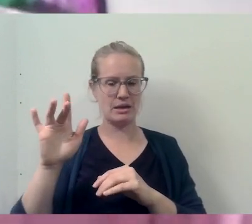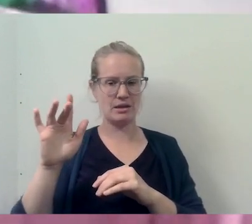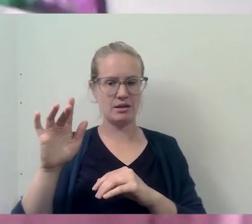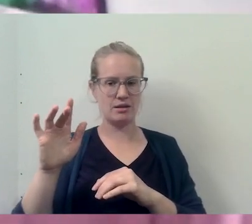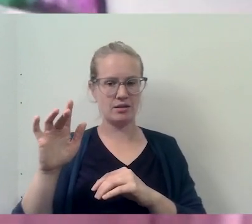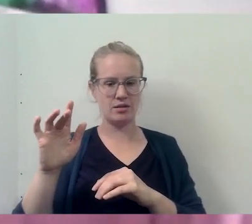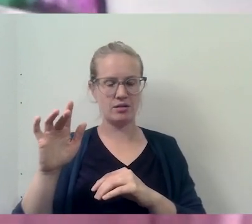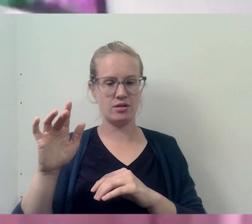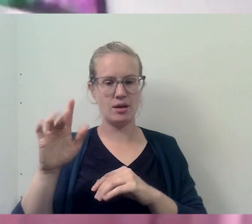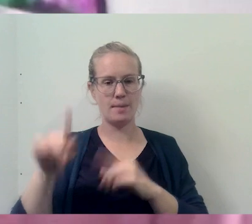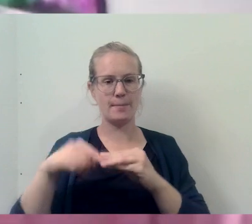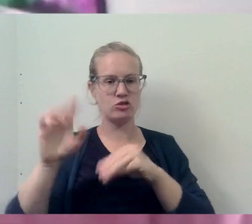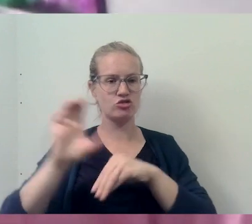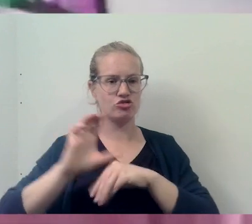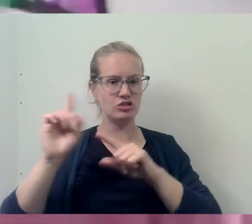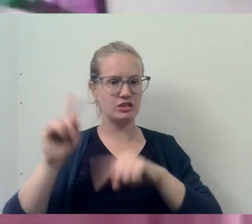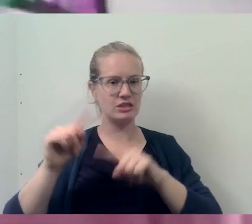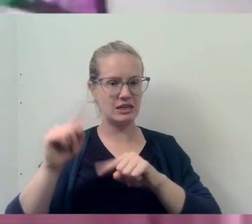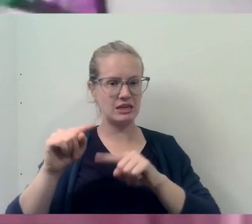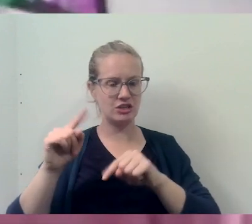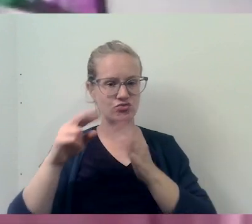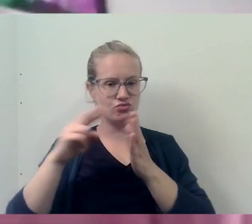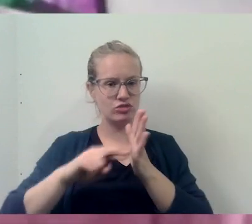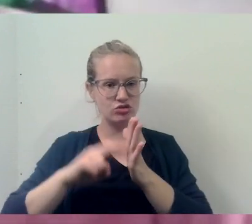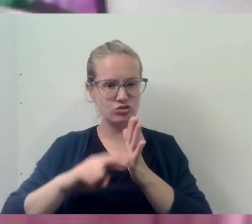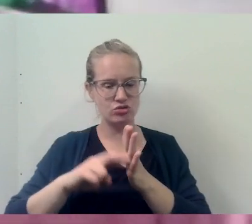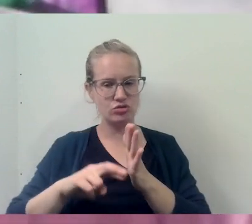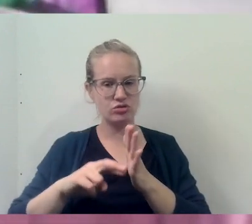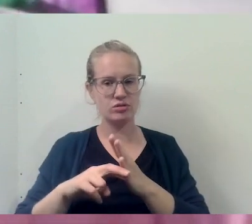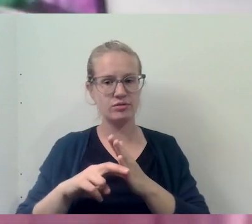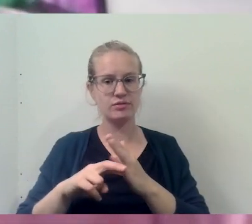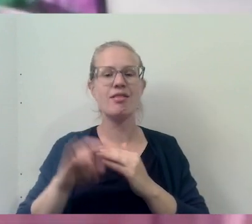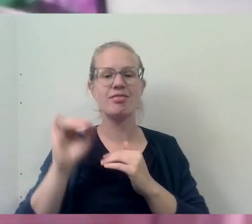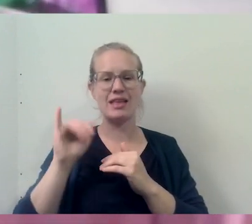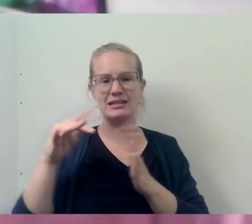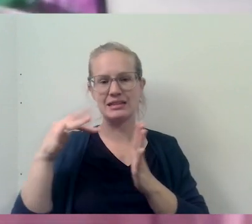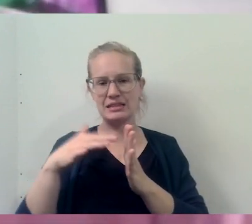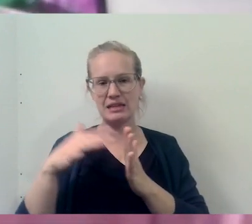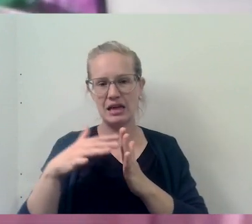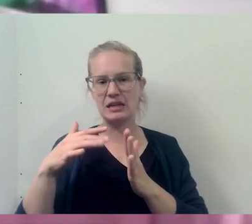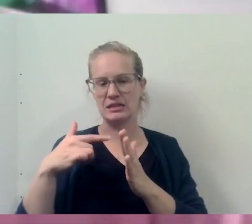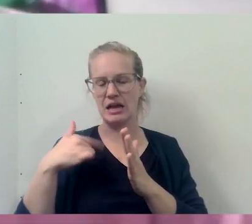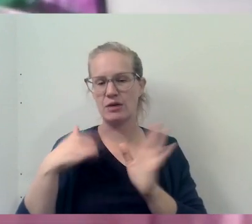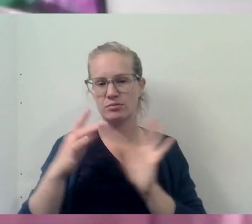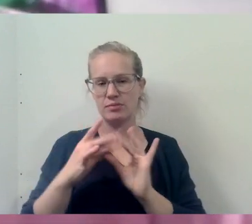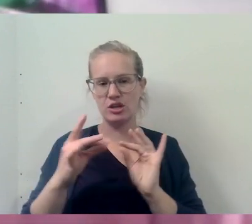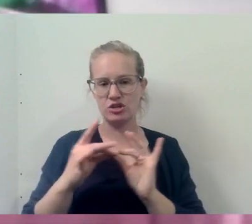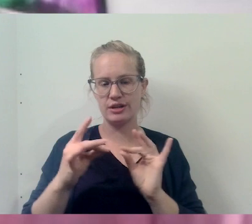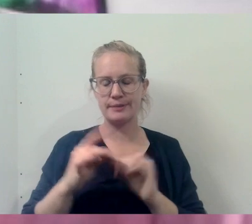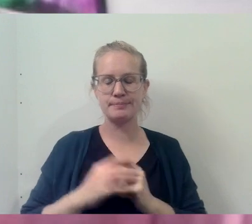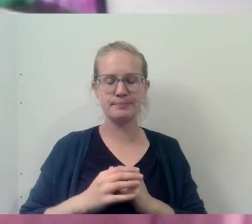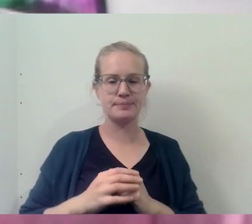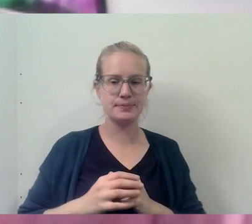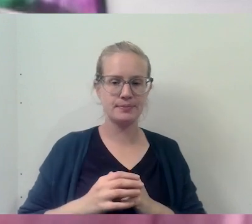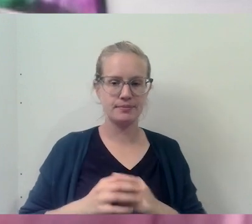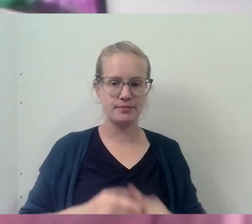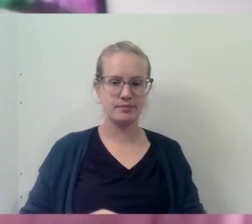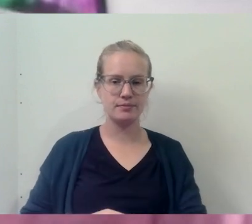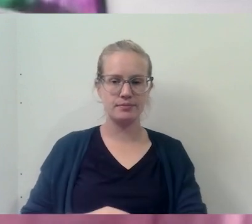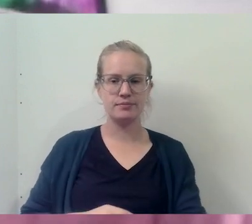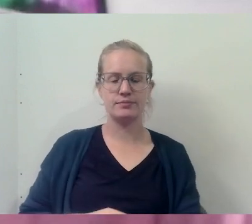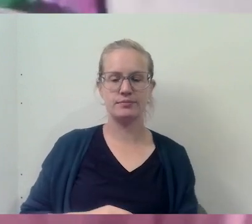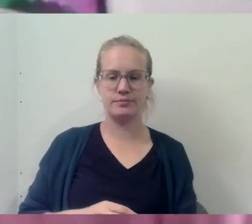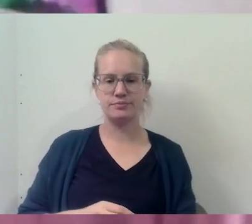uh, their church attendance, um, research. And those would be the studies I would direct you to for that. Um,